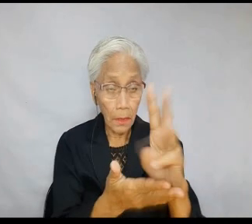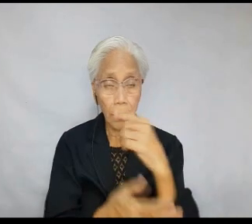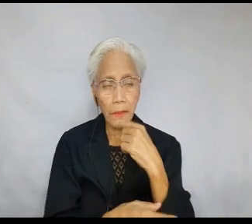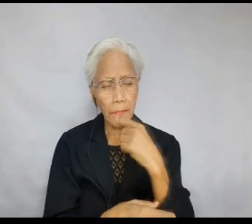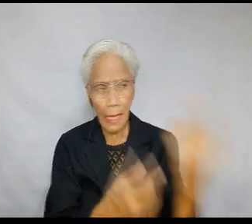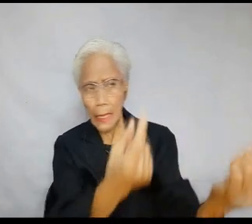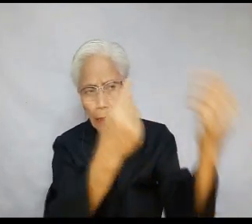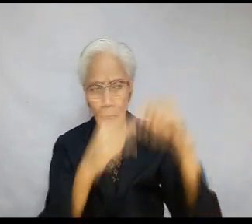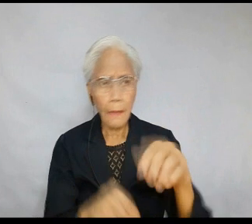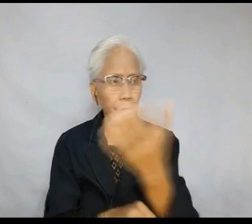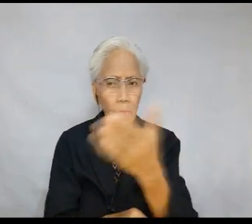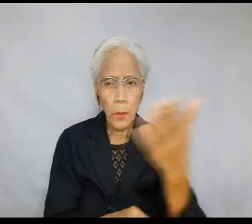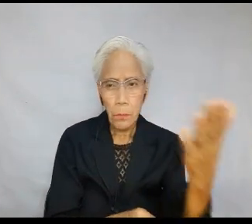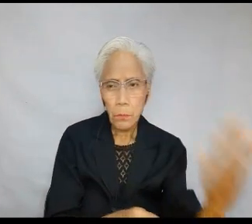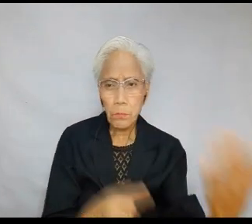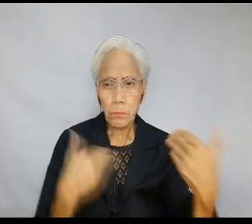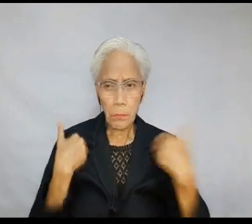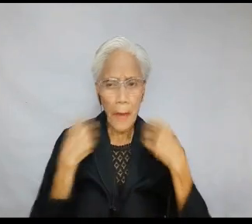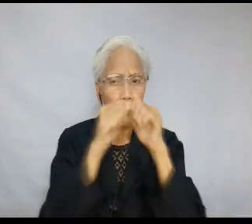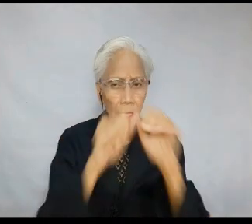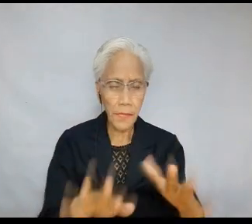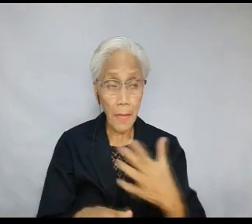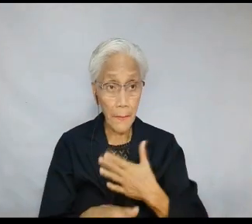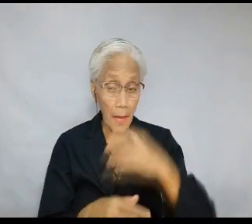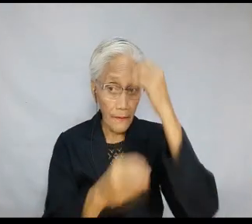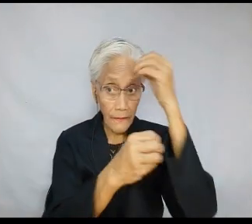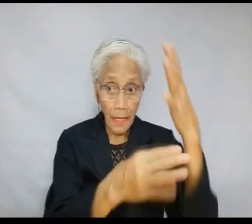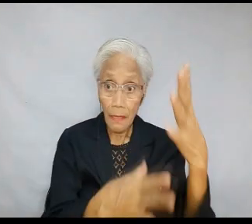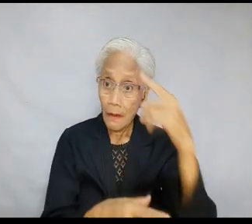another banquet lesson of Jesus in Matthew, He says, 4.